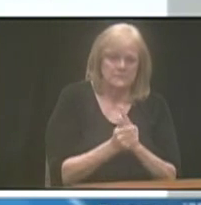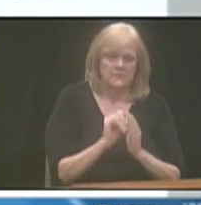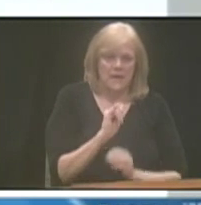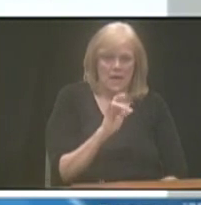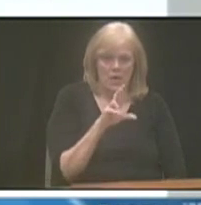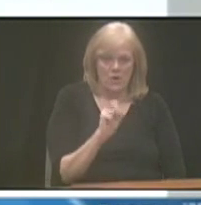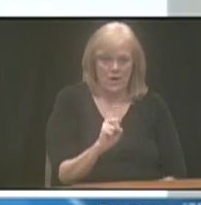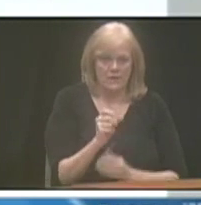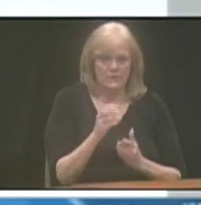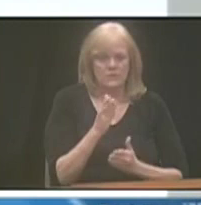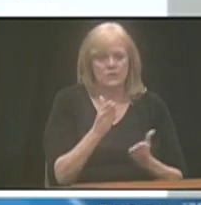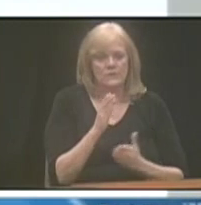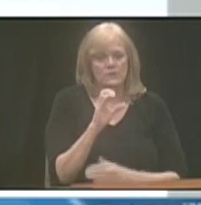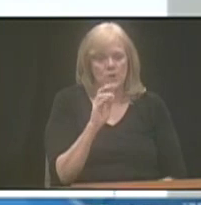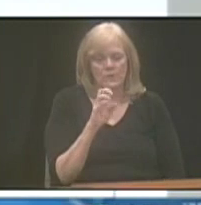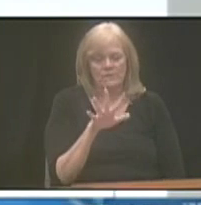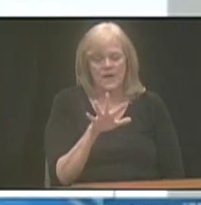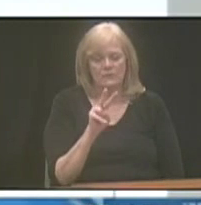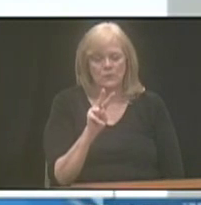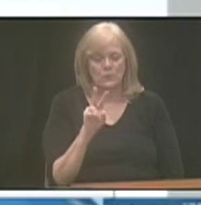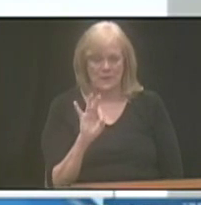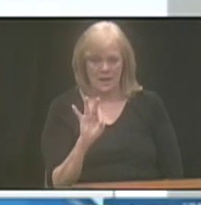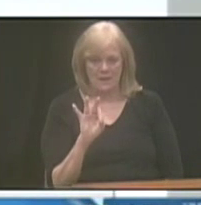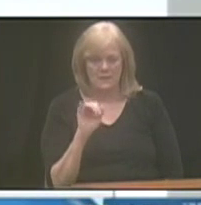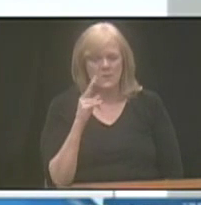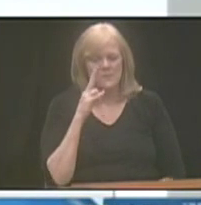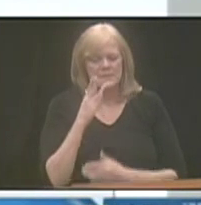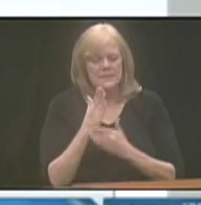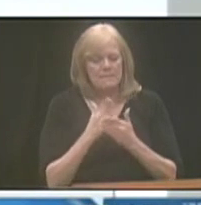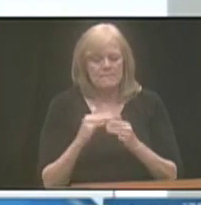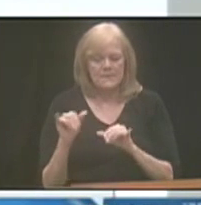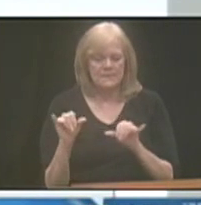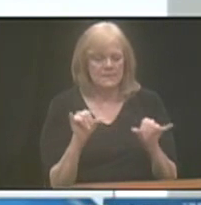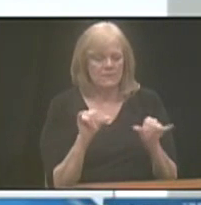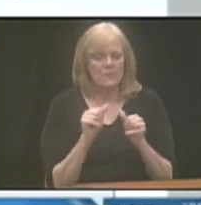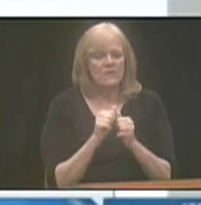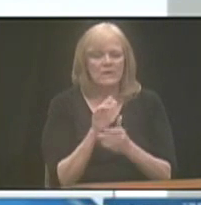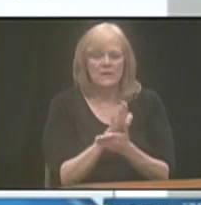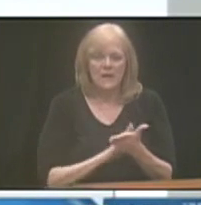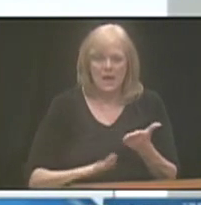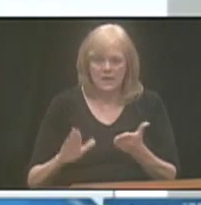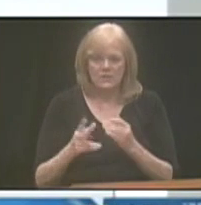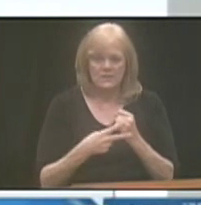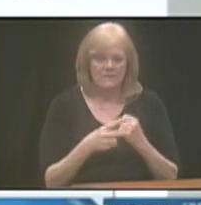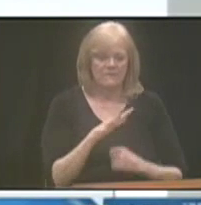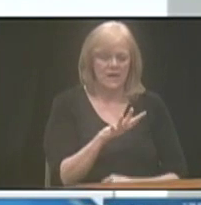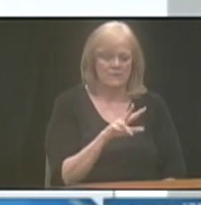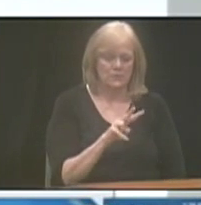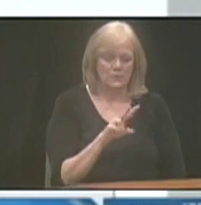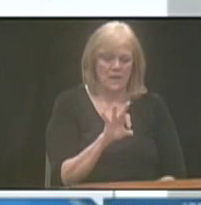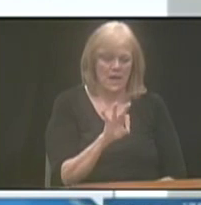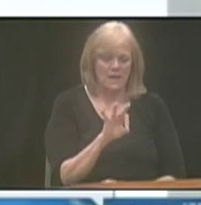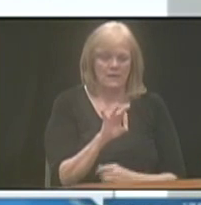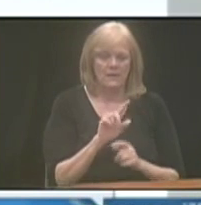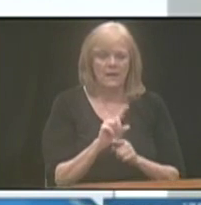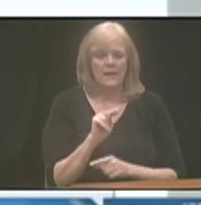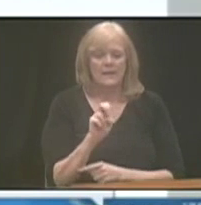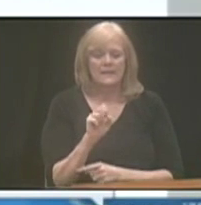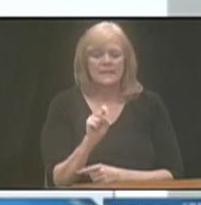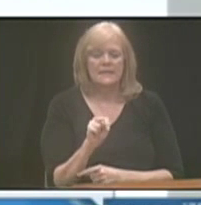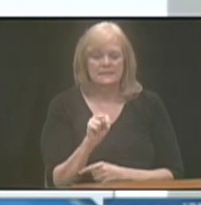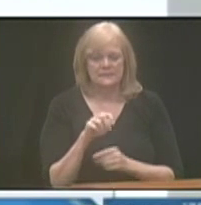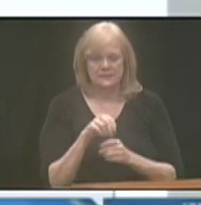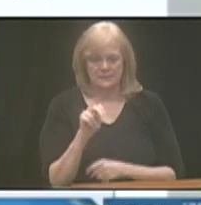Service Code 529, so you'll see some similarities with the College Savings 529 programs like NEST in